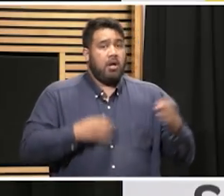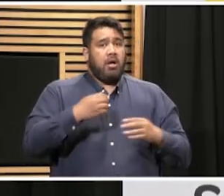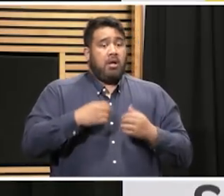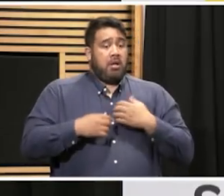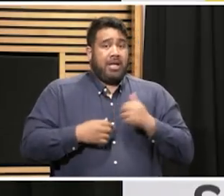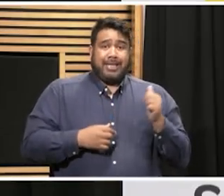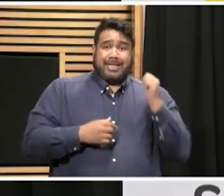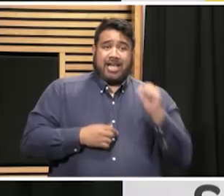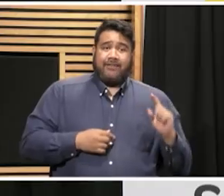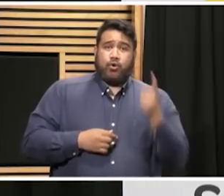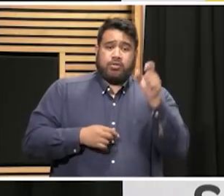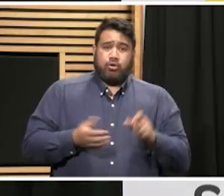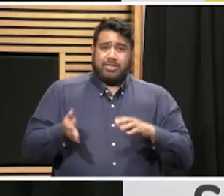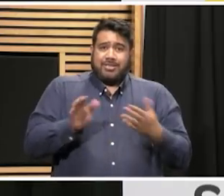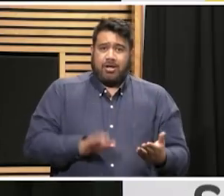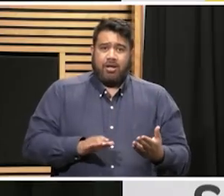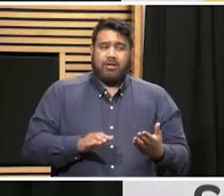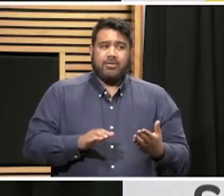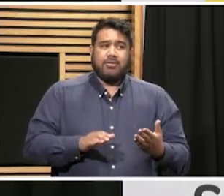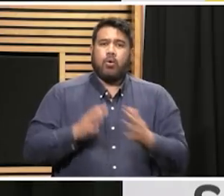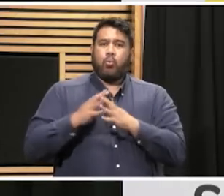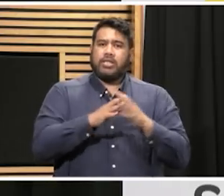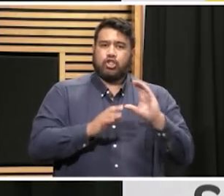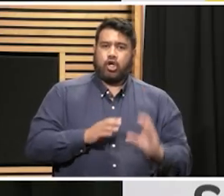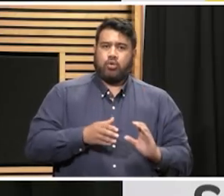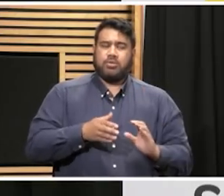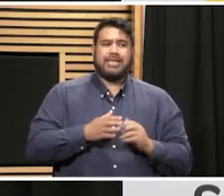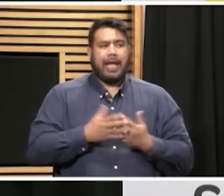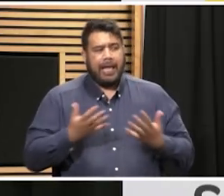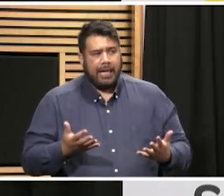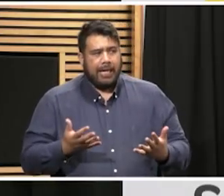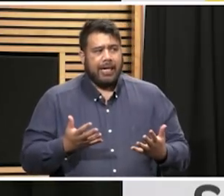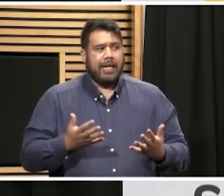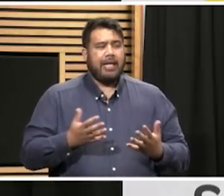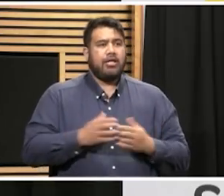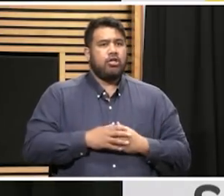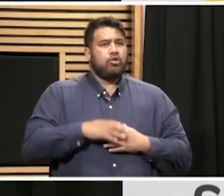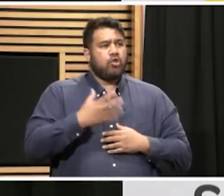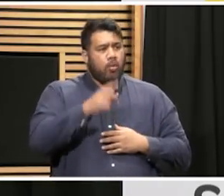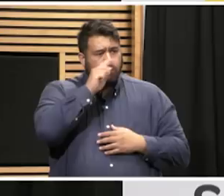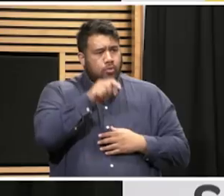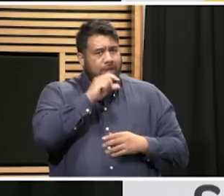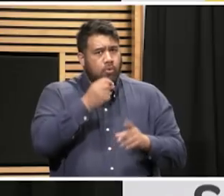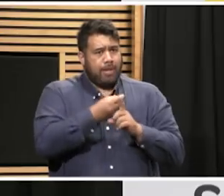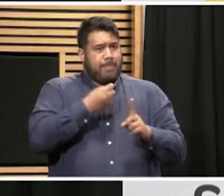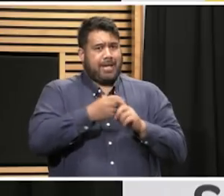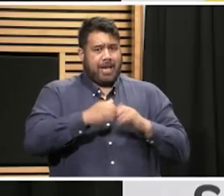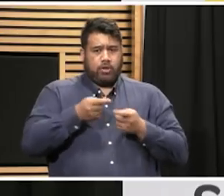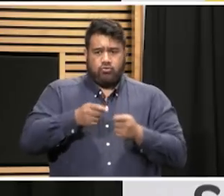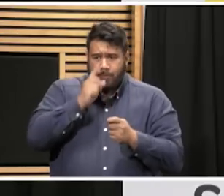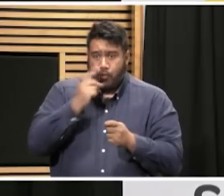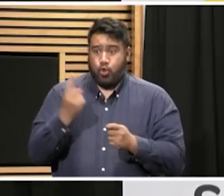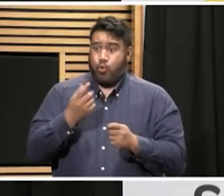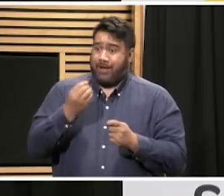yesterday, are hospitals changing the way that they treat anyone with flu-like symptoms? Yes. So